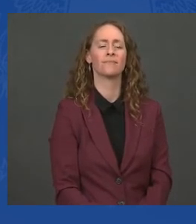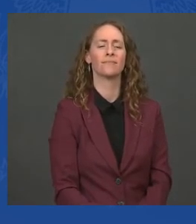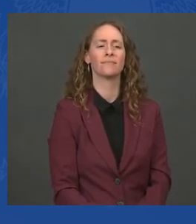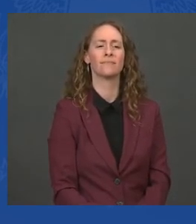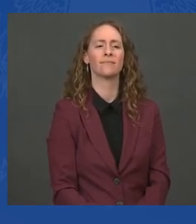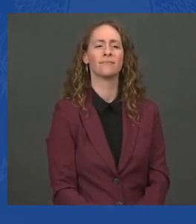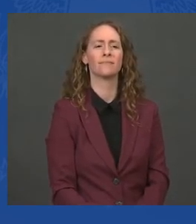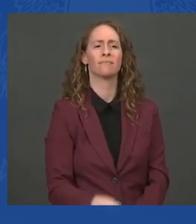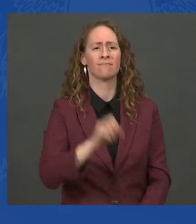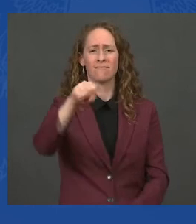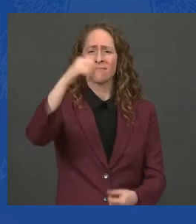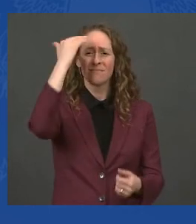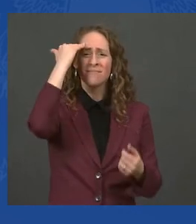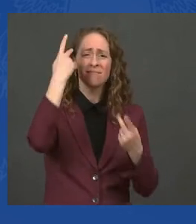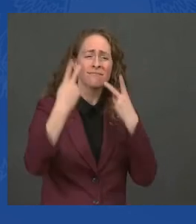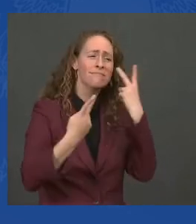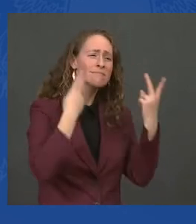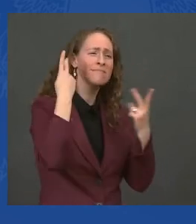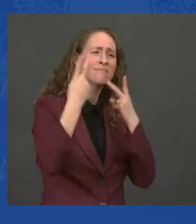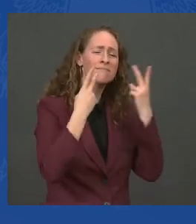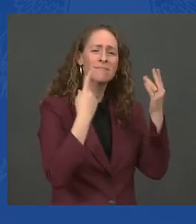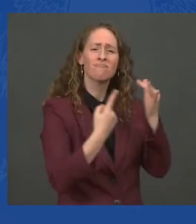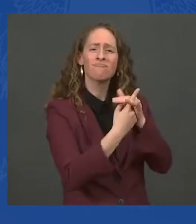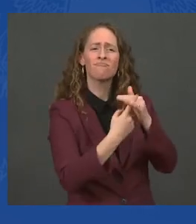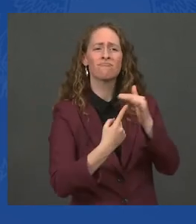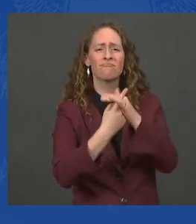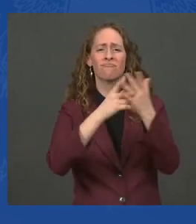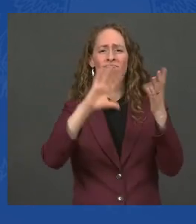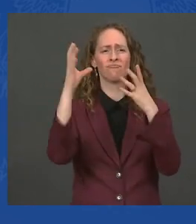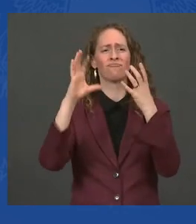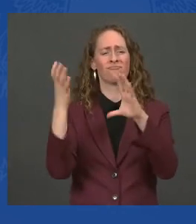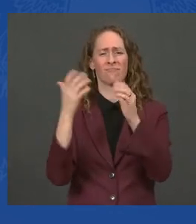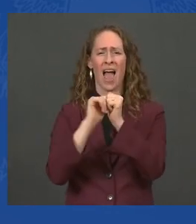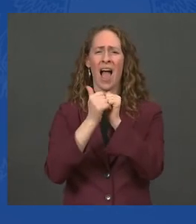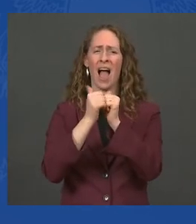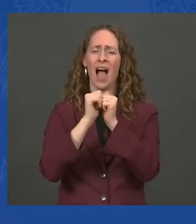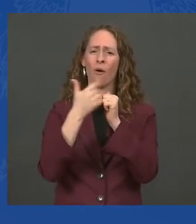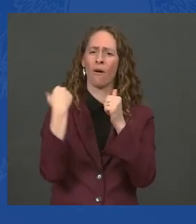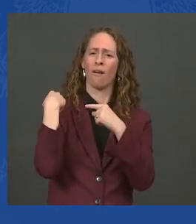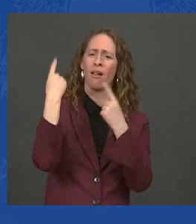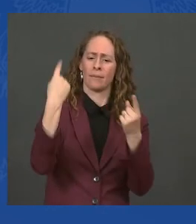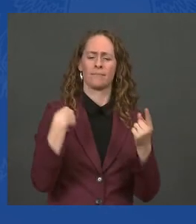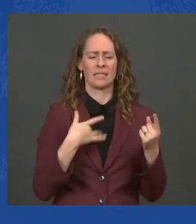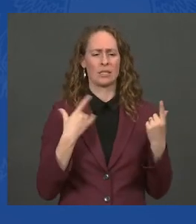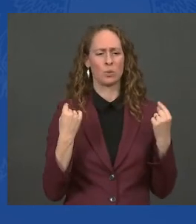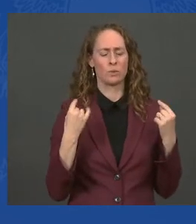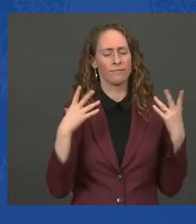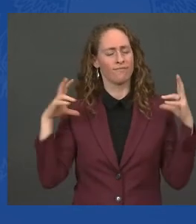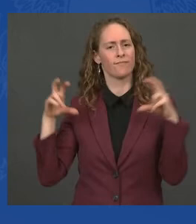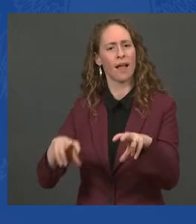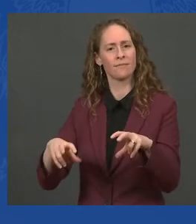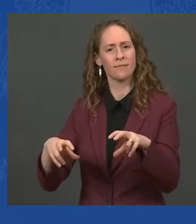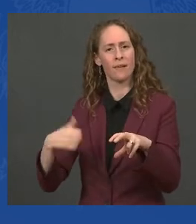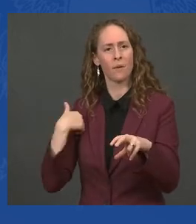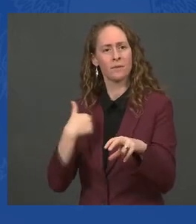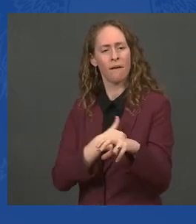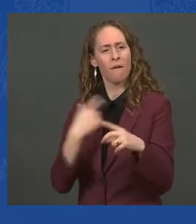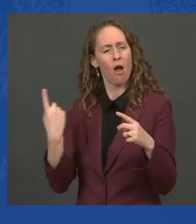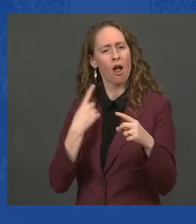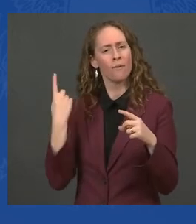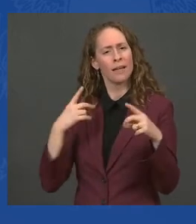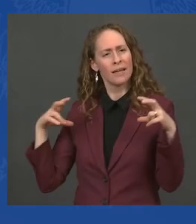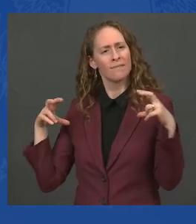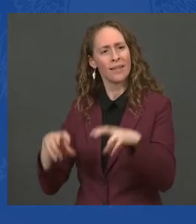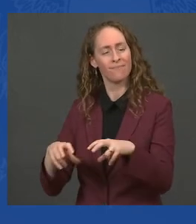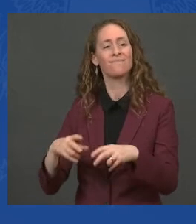We're going to keep making progress for our families and for our nation. I promise you that's what's going to happen. God bless you all,